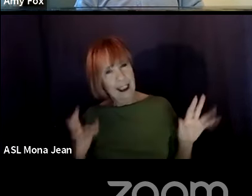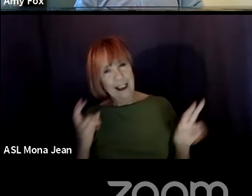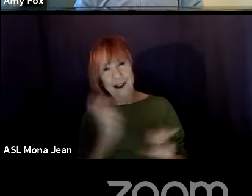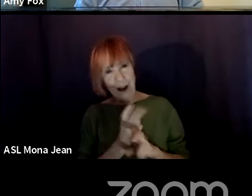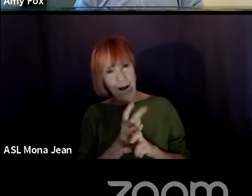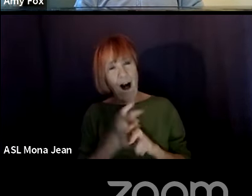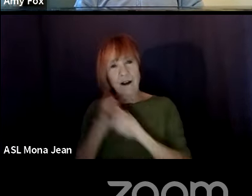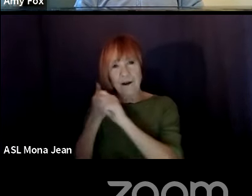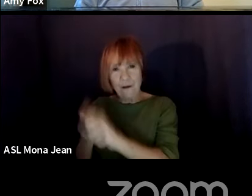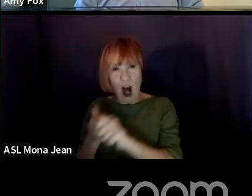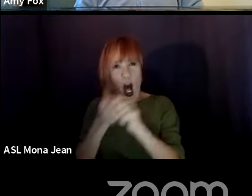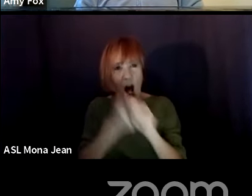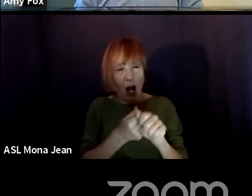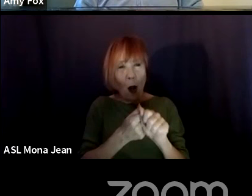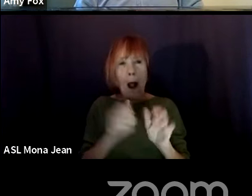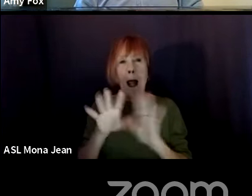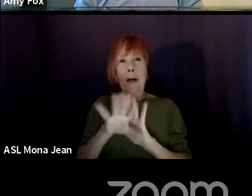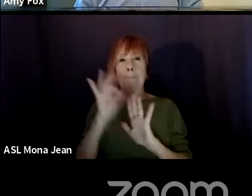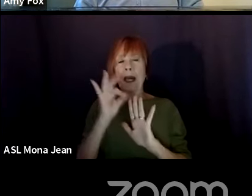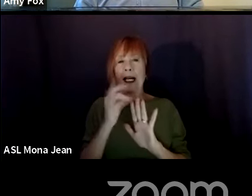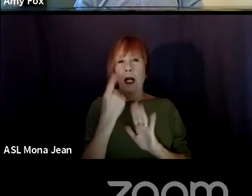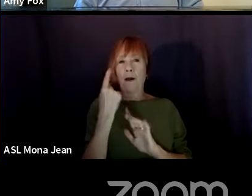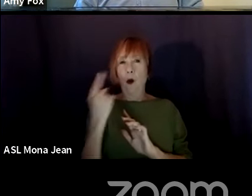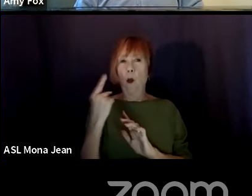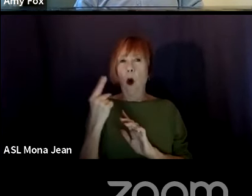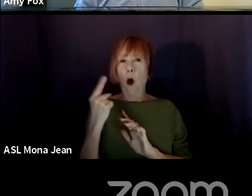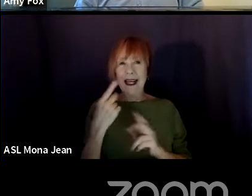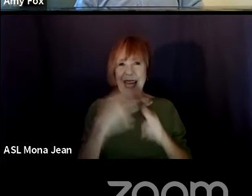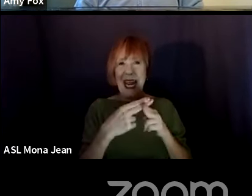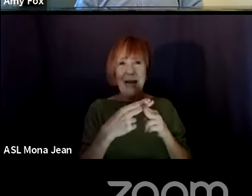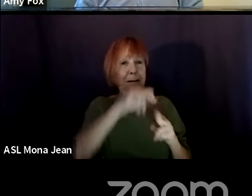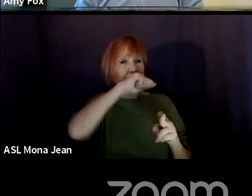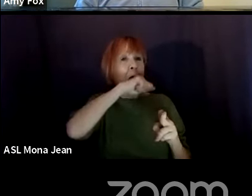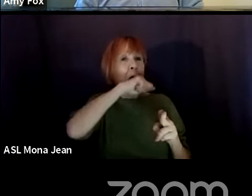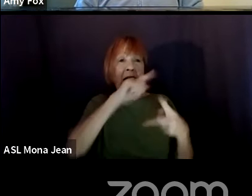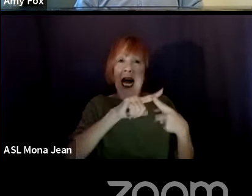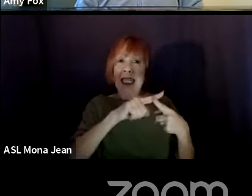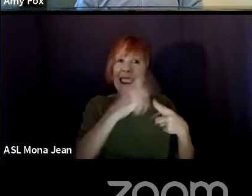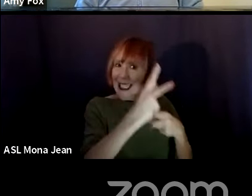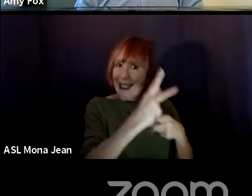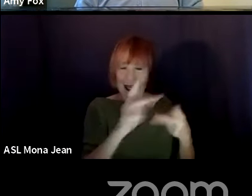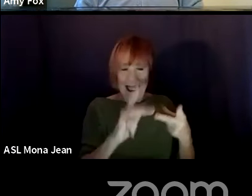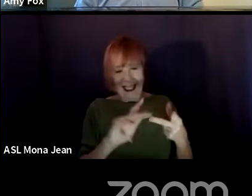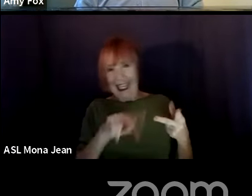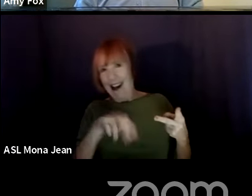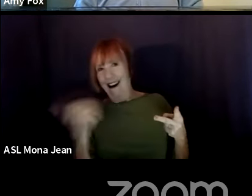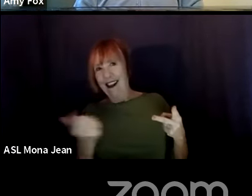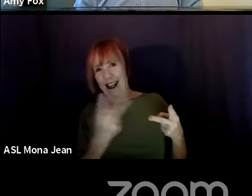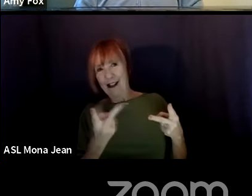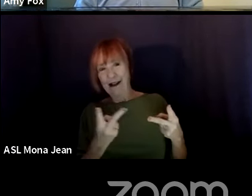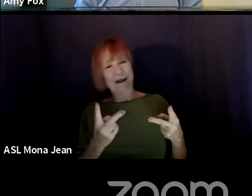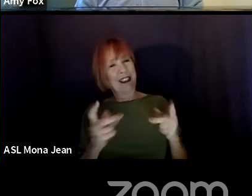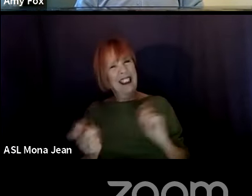So pick the one that you're really in love with, and then change the others. That would be my